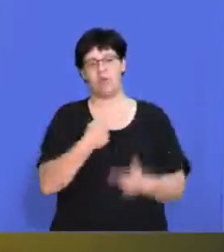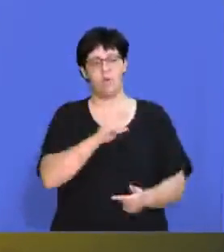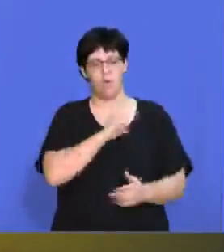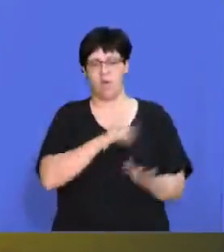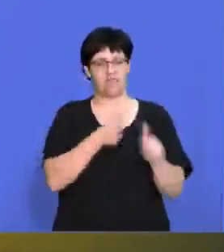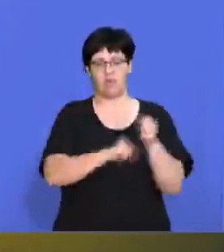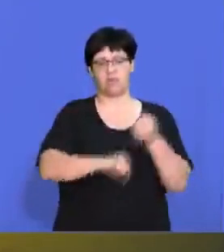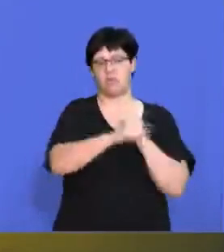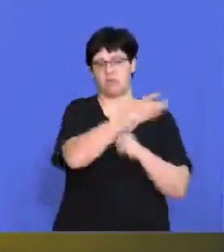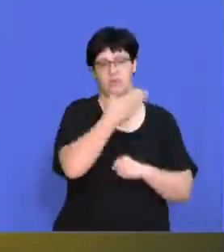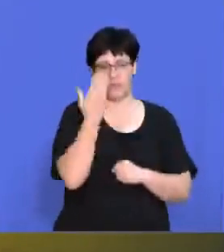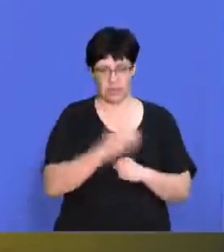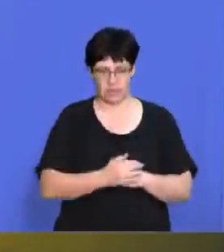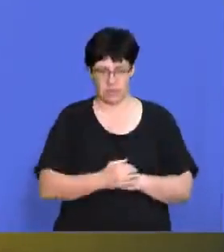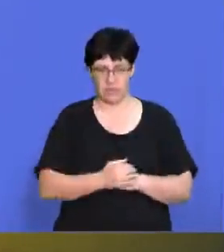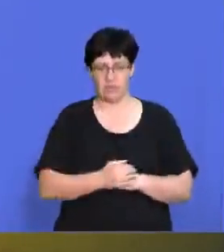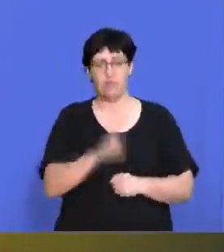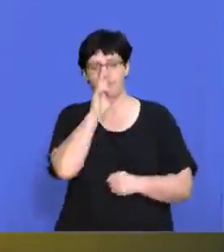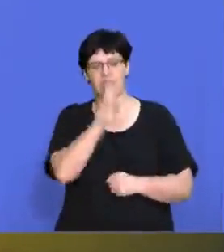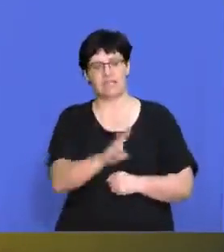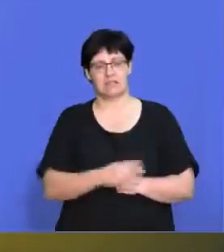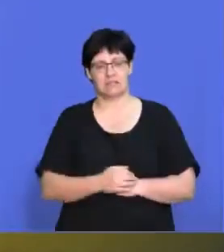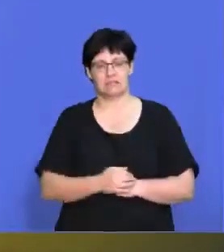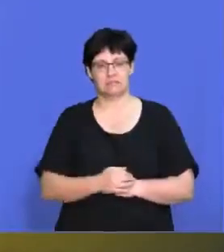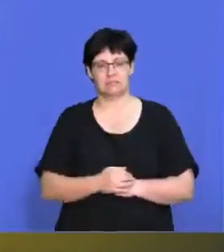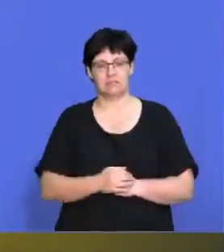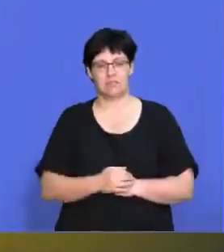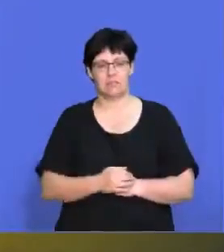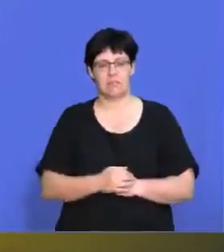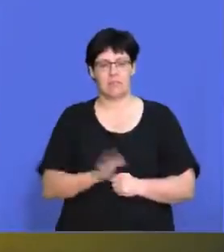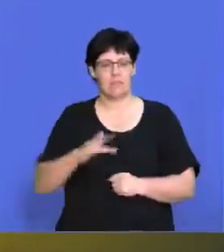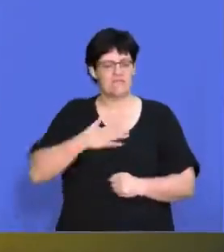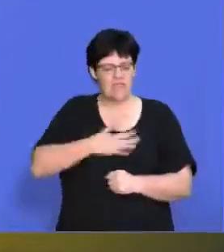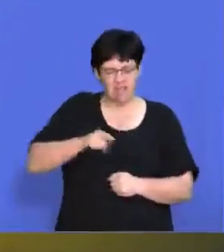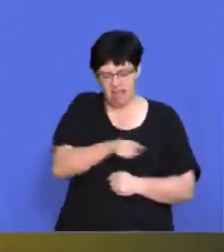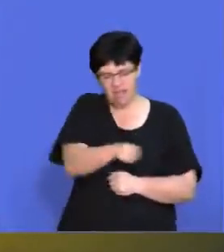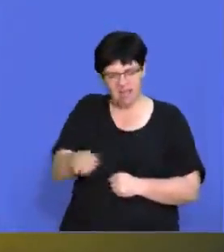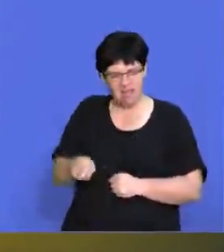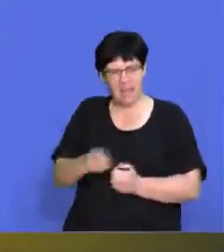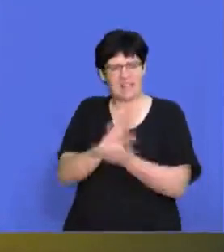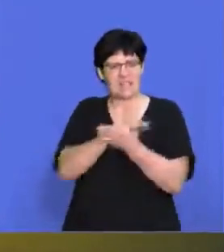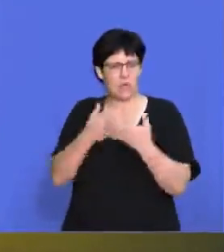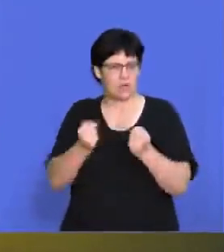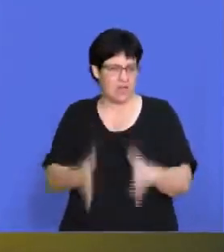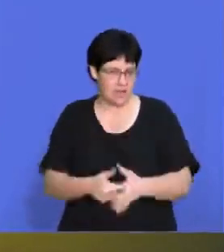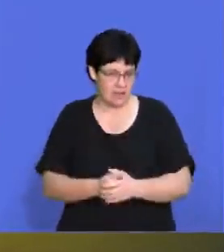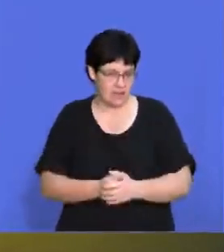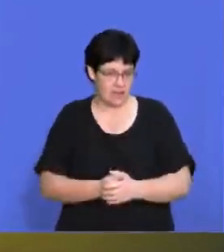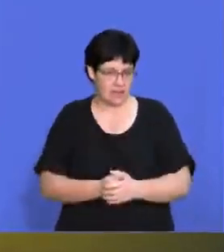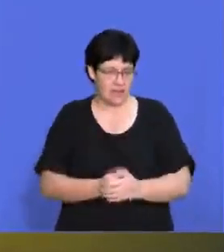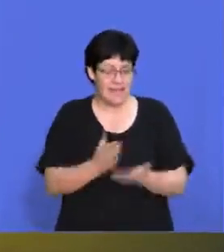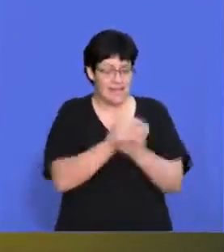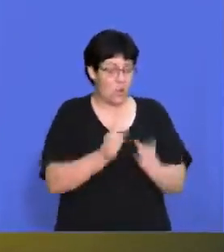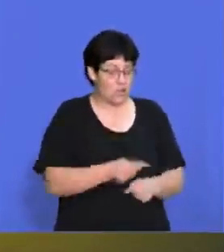support you? So we have to see, right, what is the feeling of our stakeholders?